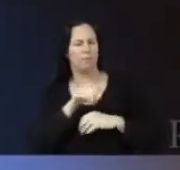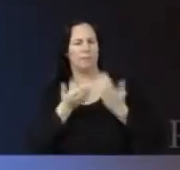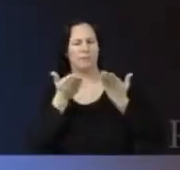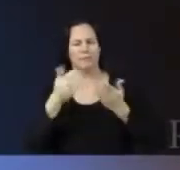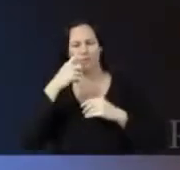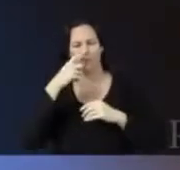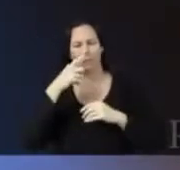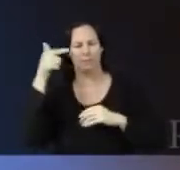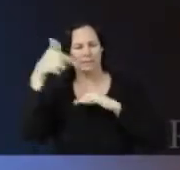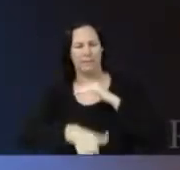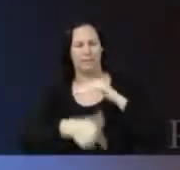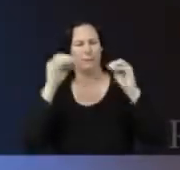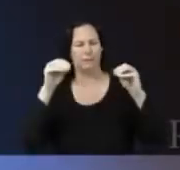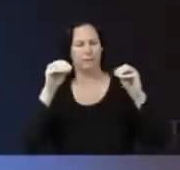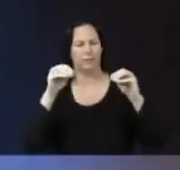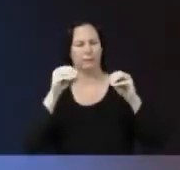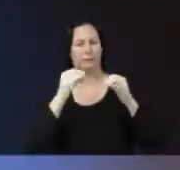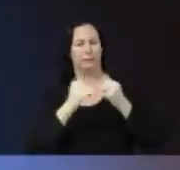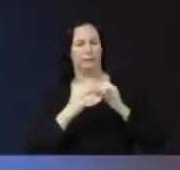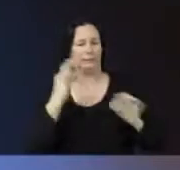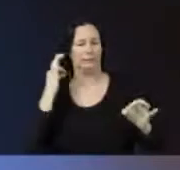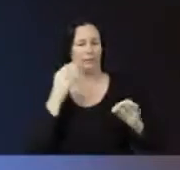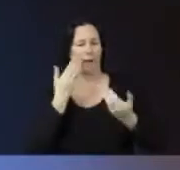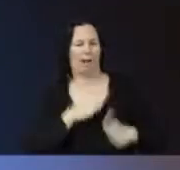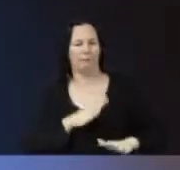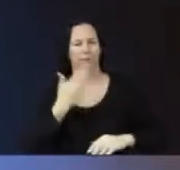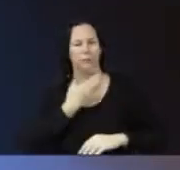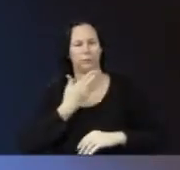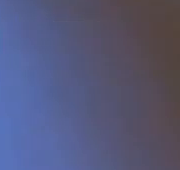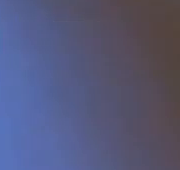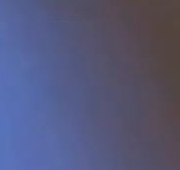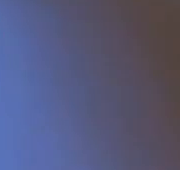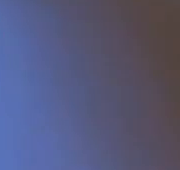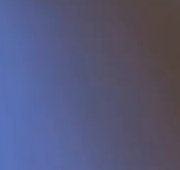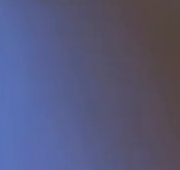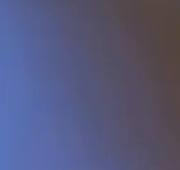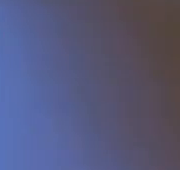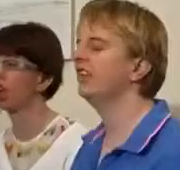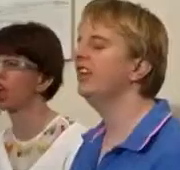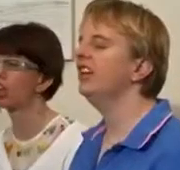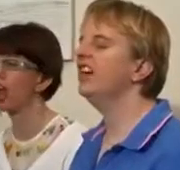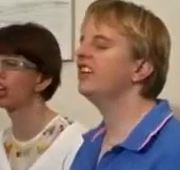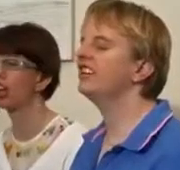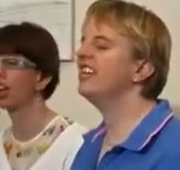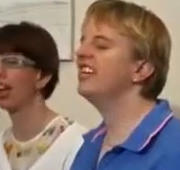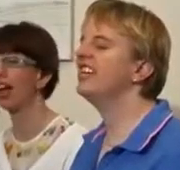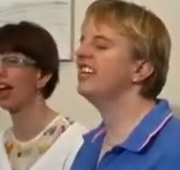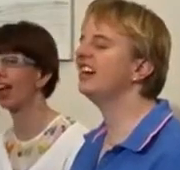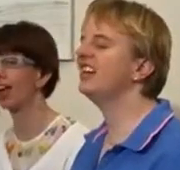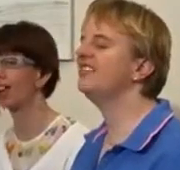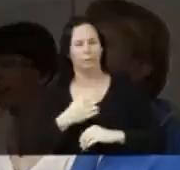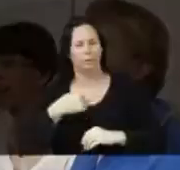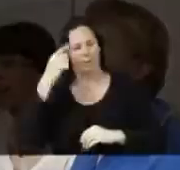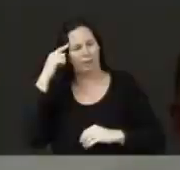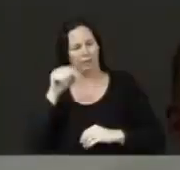a program which has given people a deep education since they've left school.